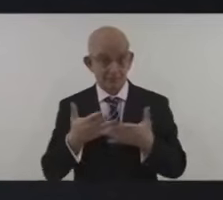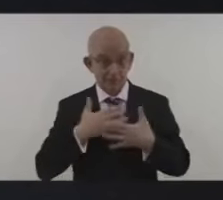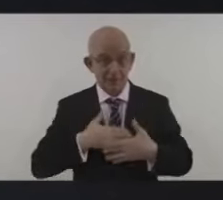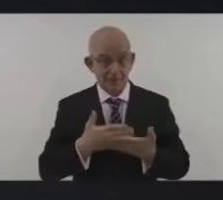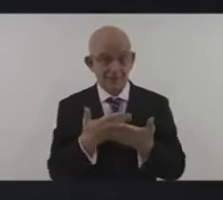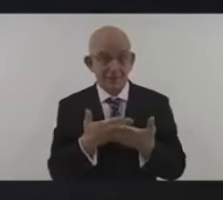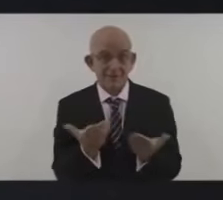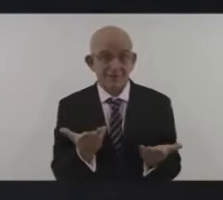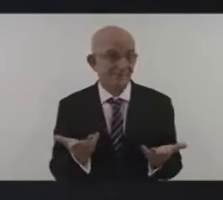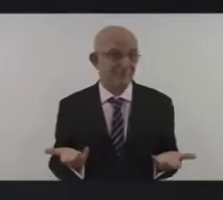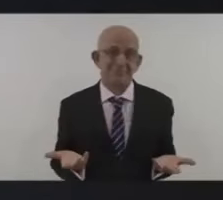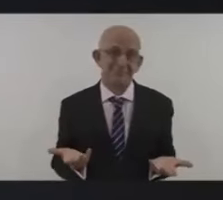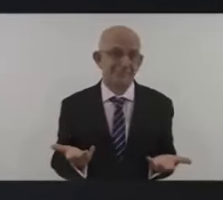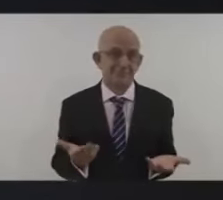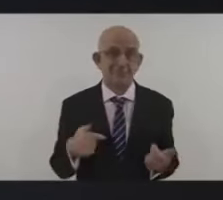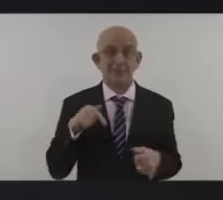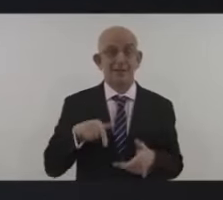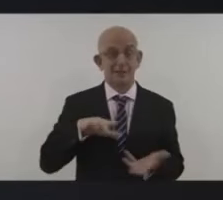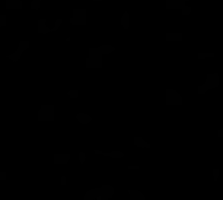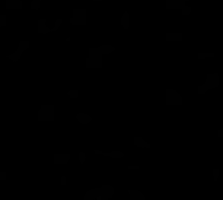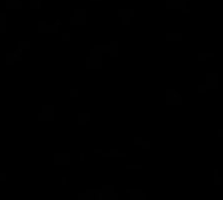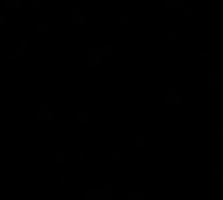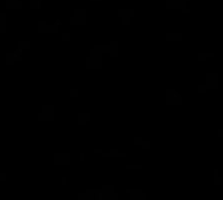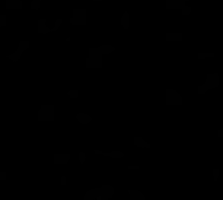one way or another